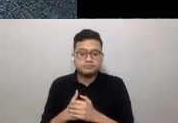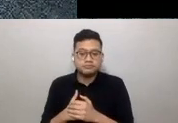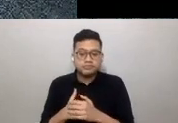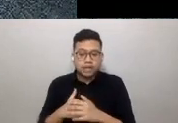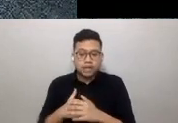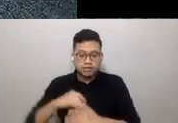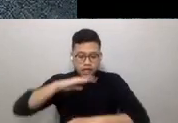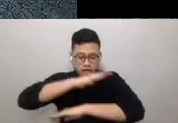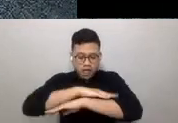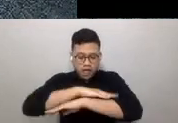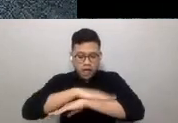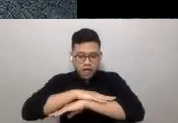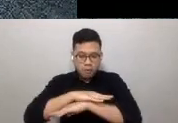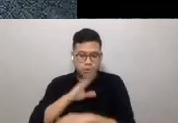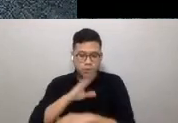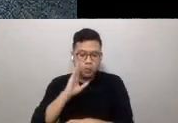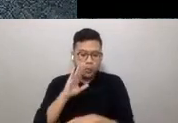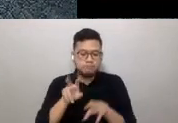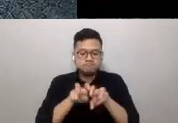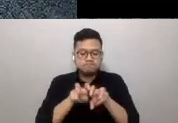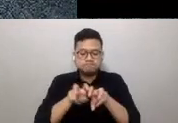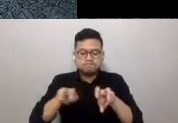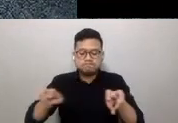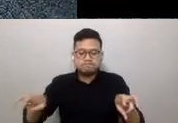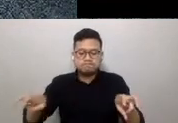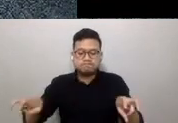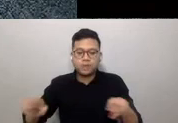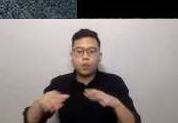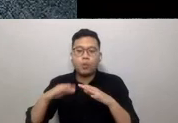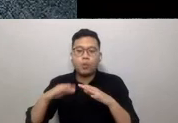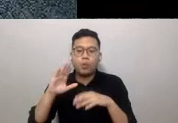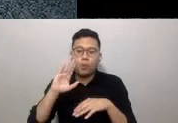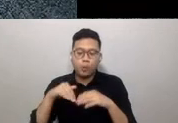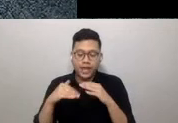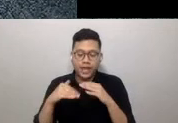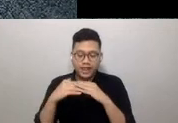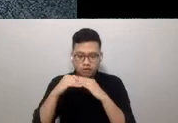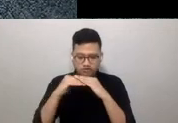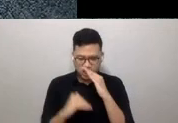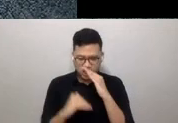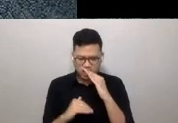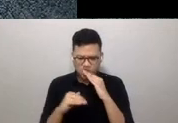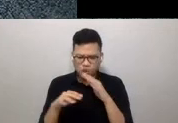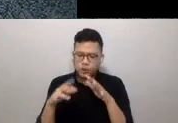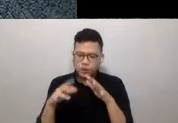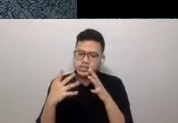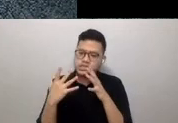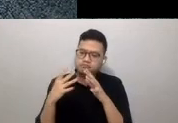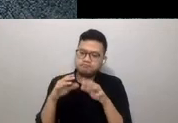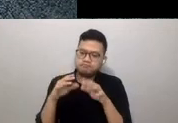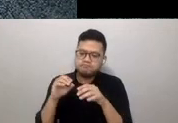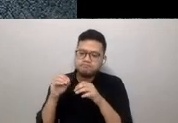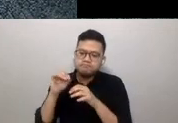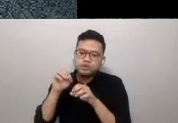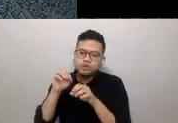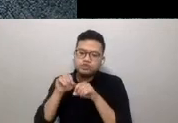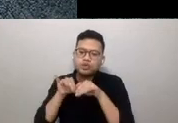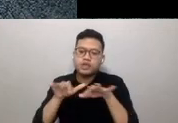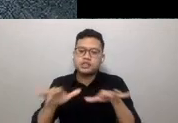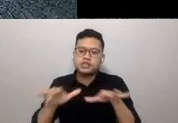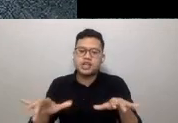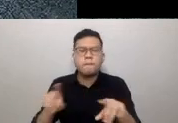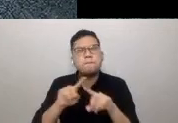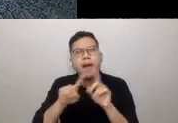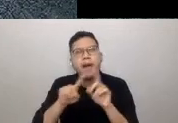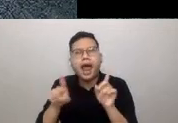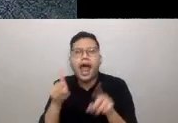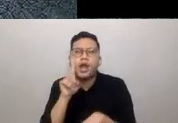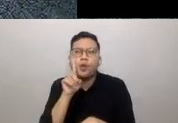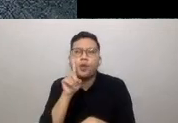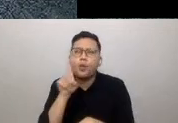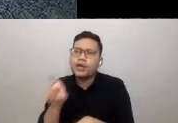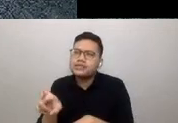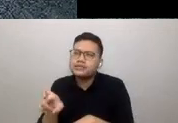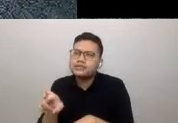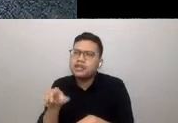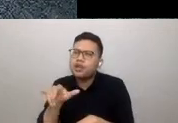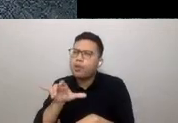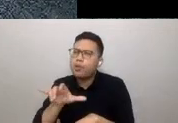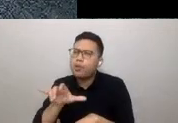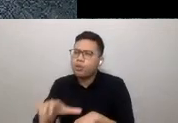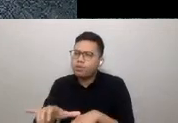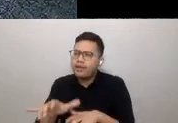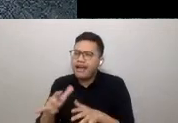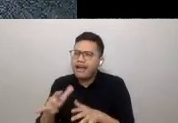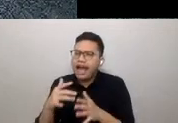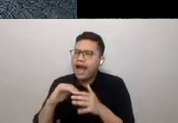direction will reduce transmission from virus containing droplets. But I do question those opportunities to